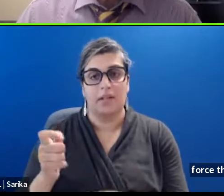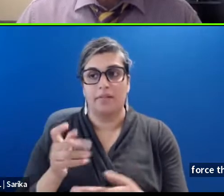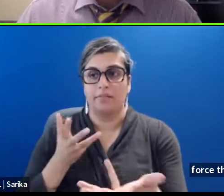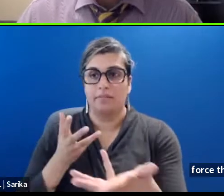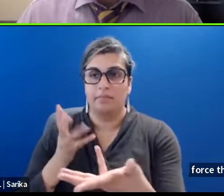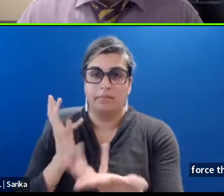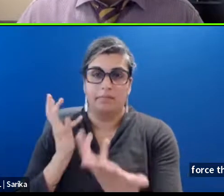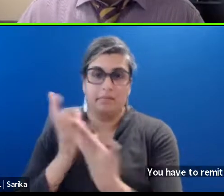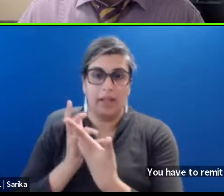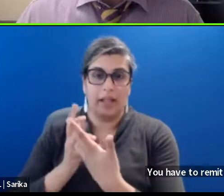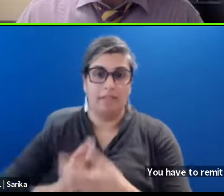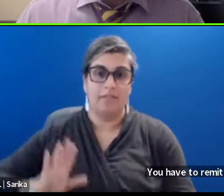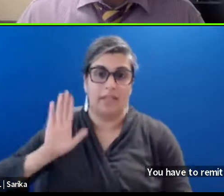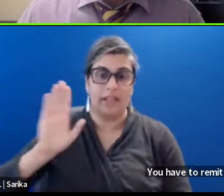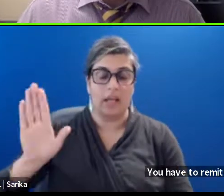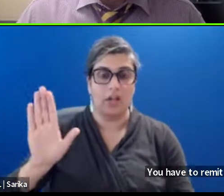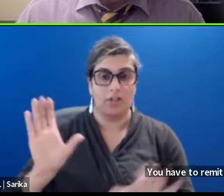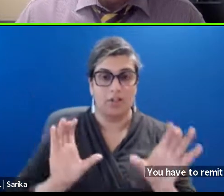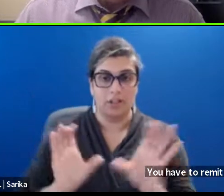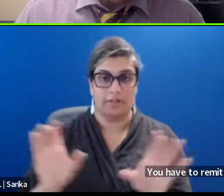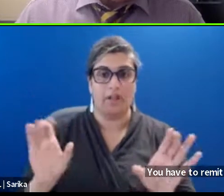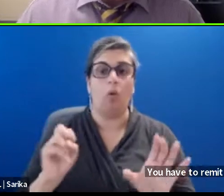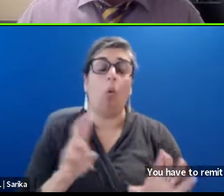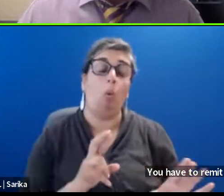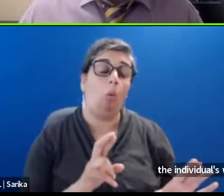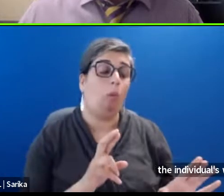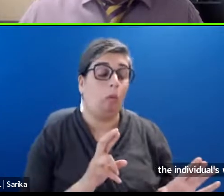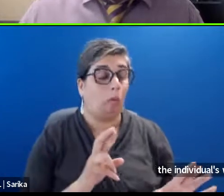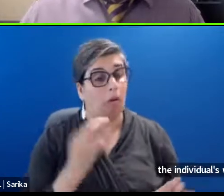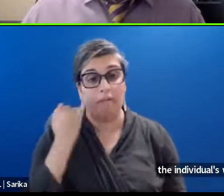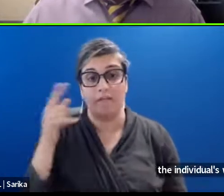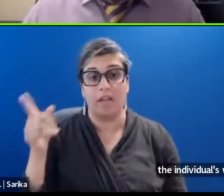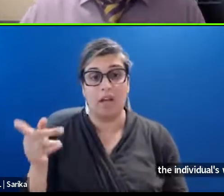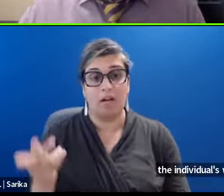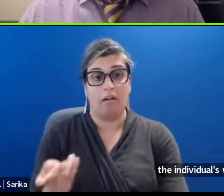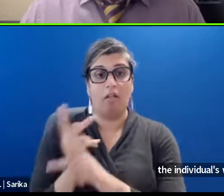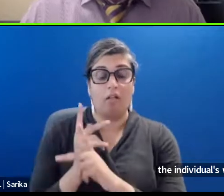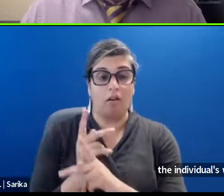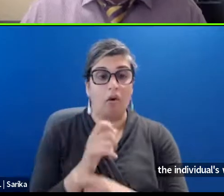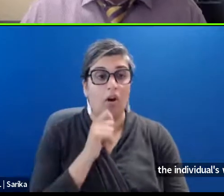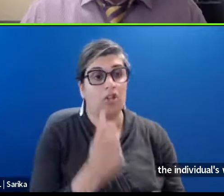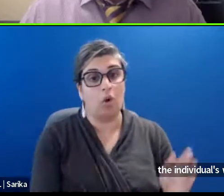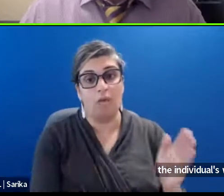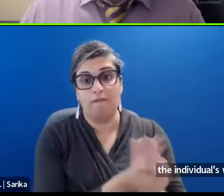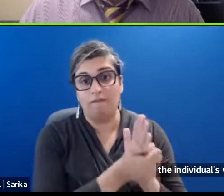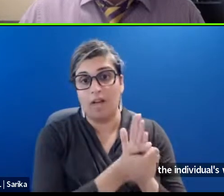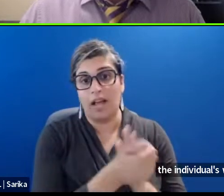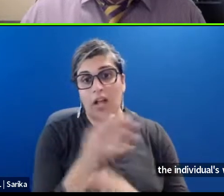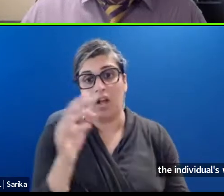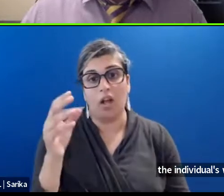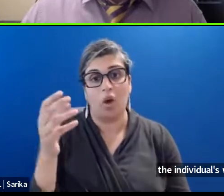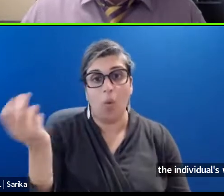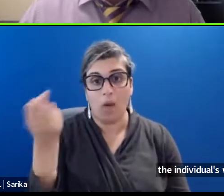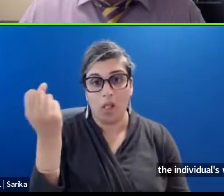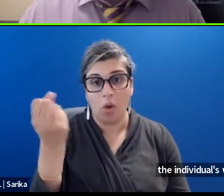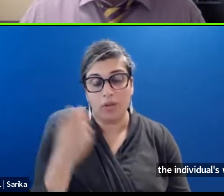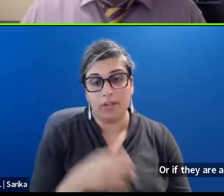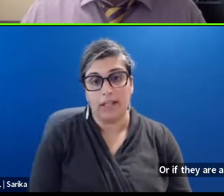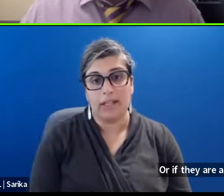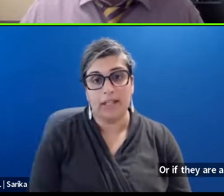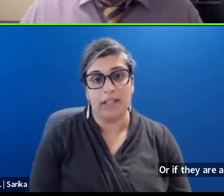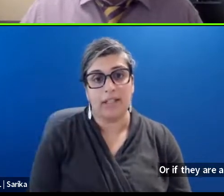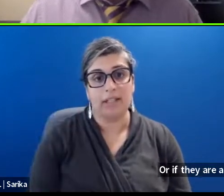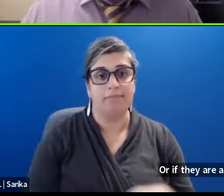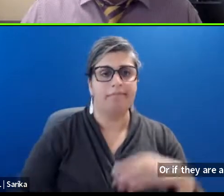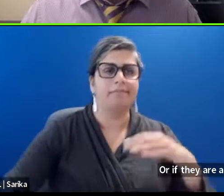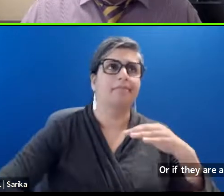Withholding certificate. Or. If they are. loan out. Or don't file. A withholding certificate. Uh. The maximum tax rate.